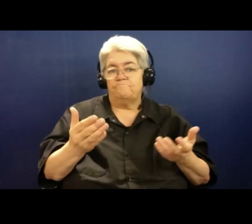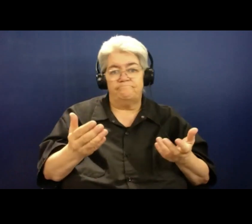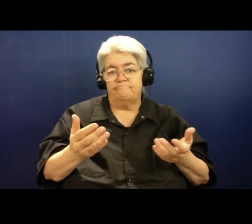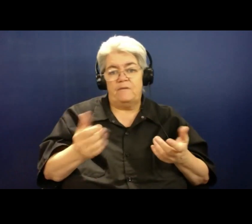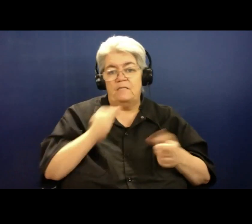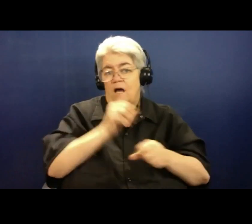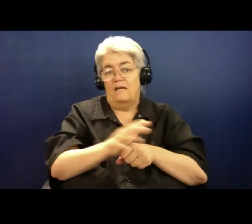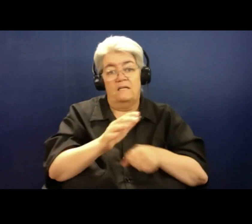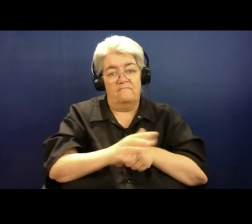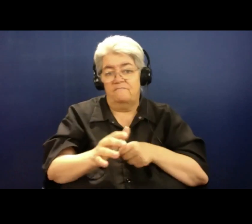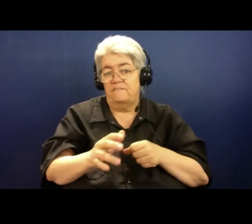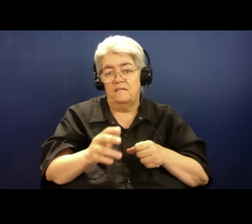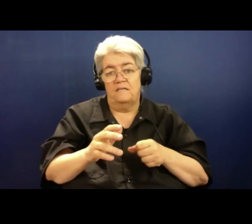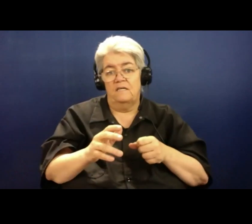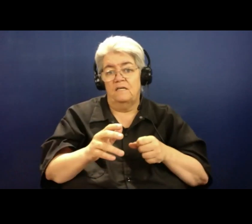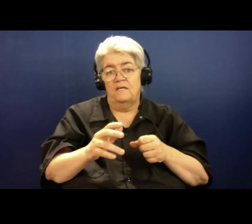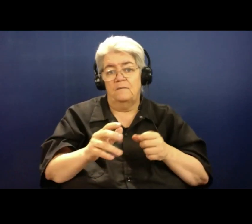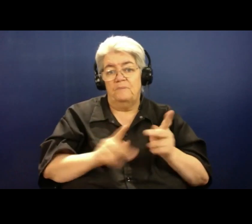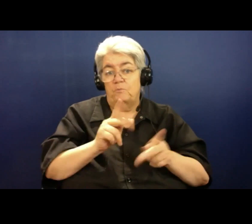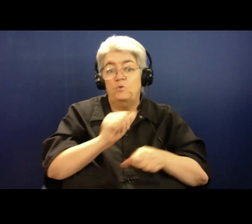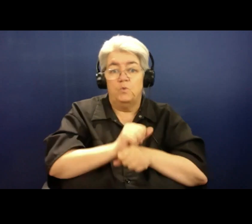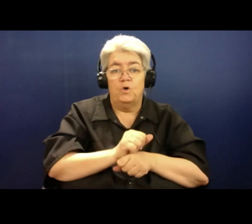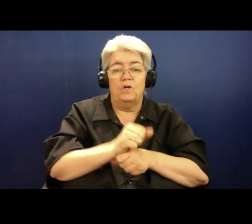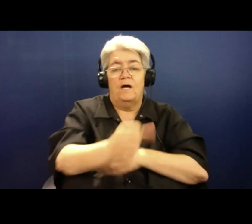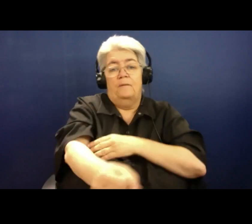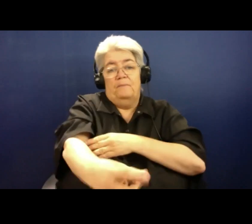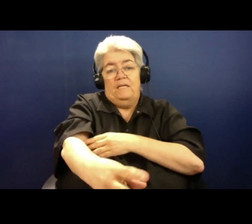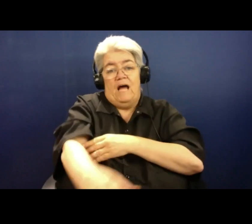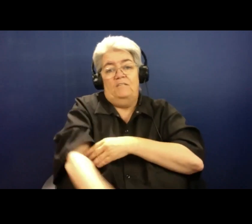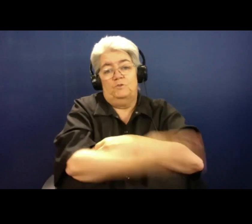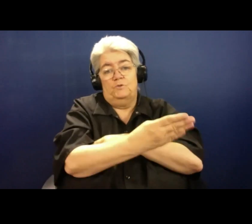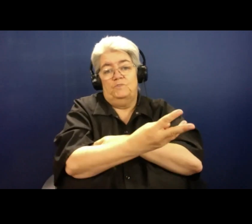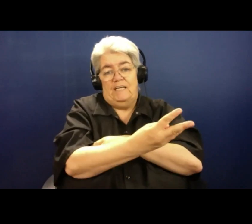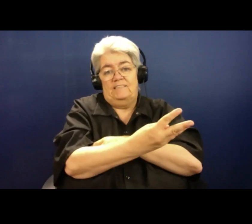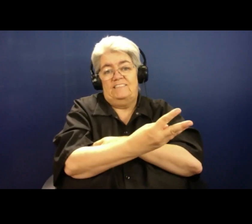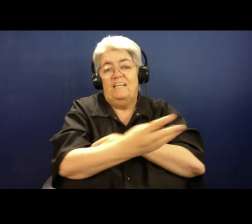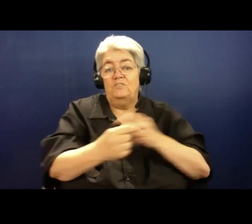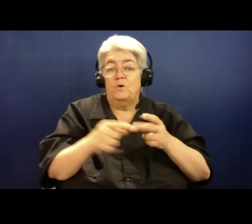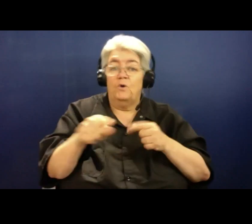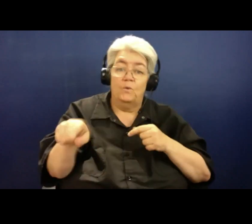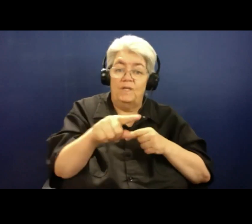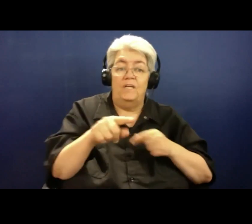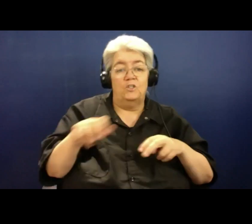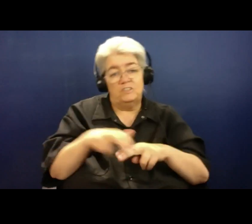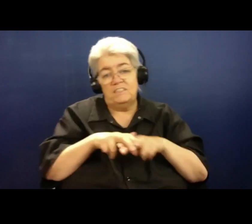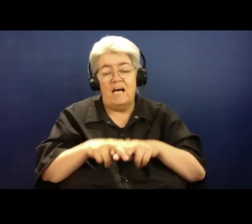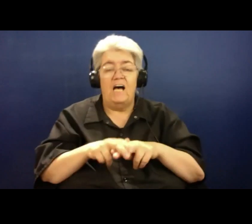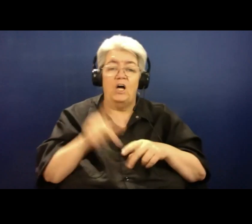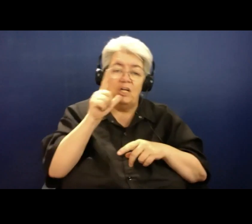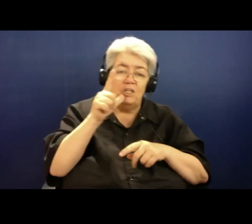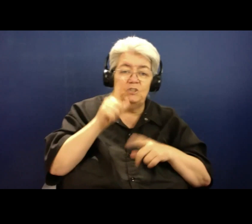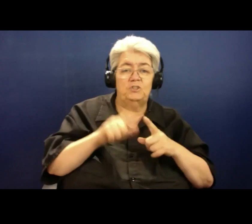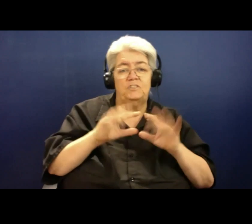staff the hours between midnight and six in the morning. And when you and I are sitting down having a lunch with family or friends on a Sunday afternoon,